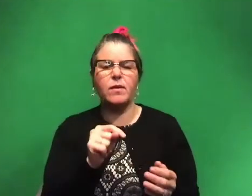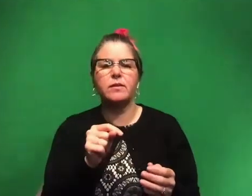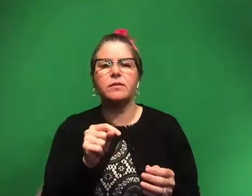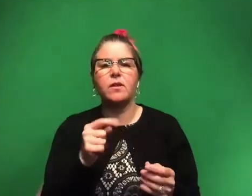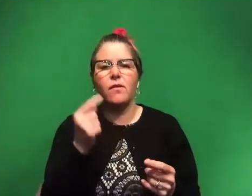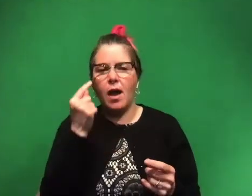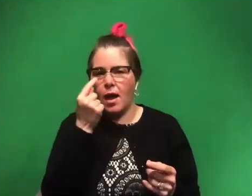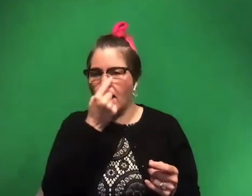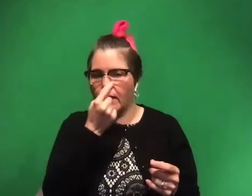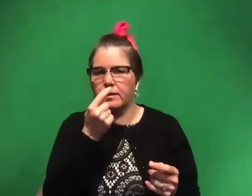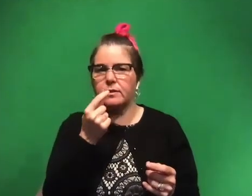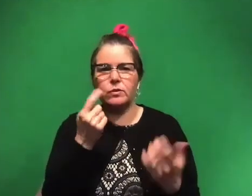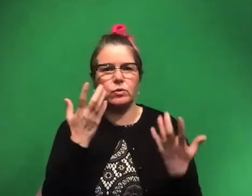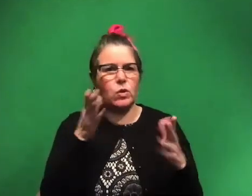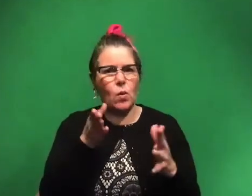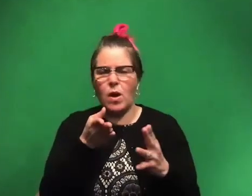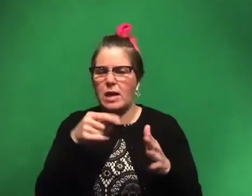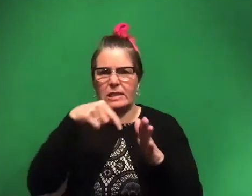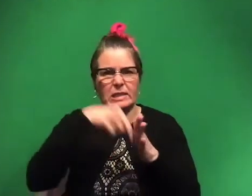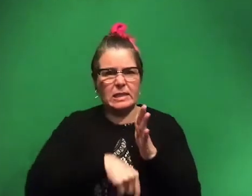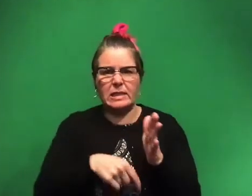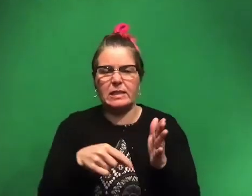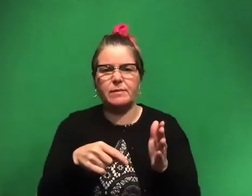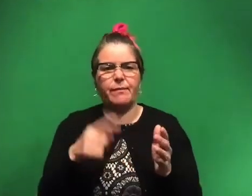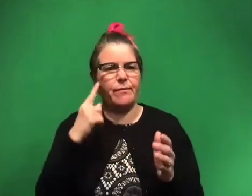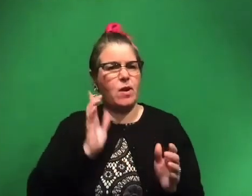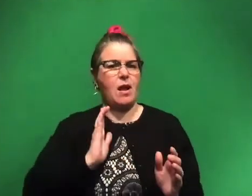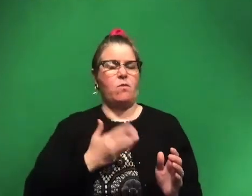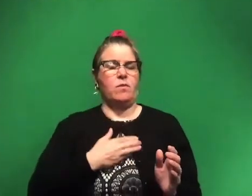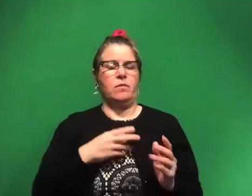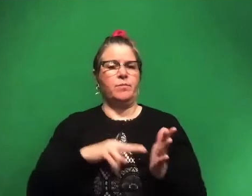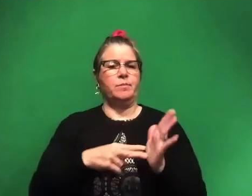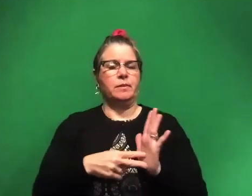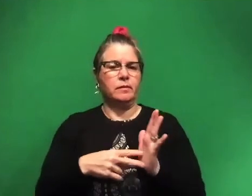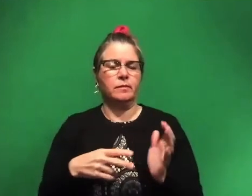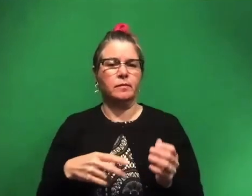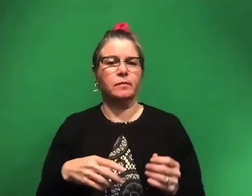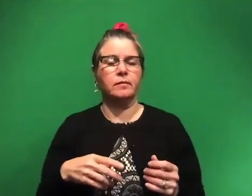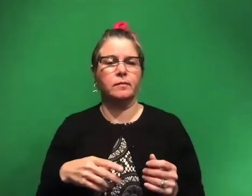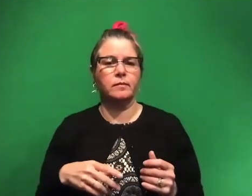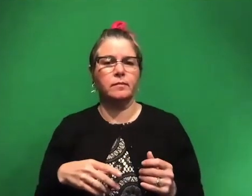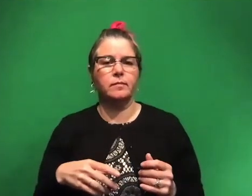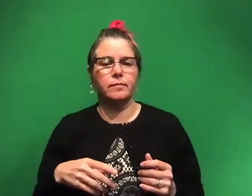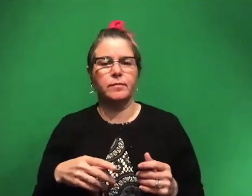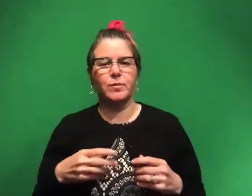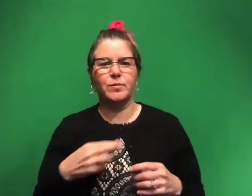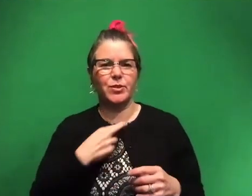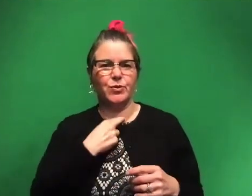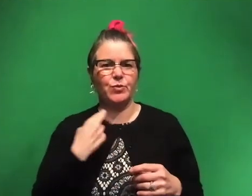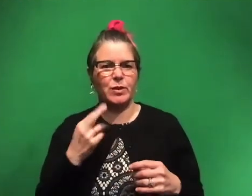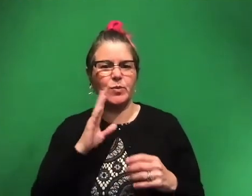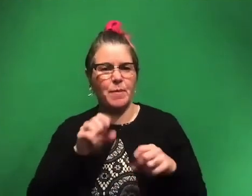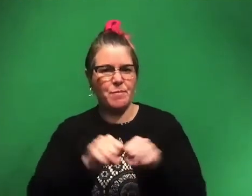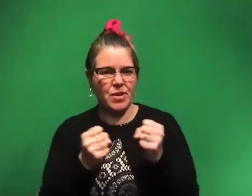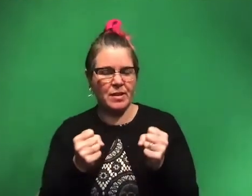eye sockets, you actually don't want to go too far in there, at least for our stuff. Um, because you risk the fossil breaking